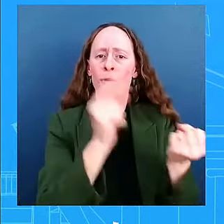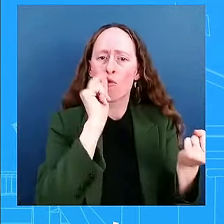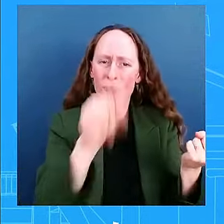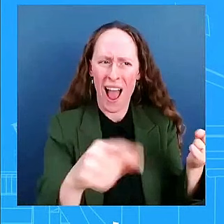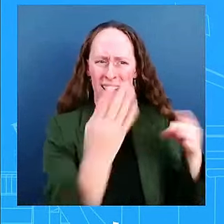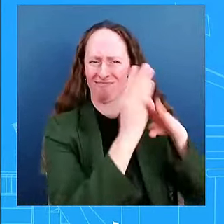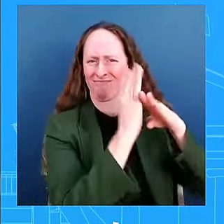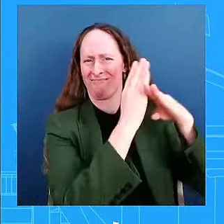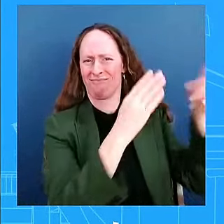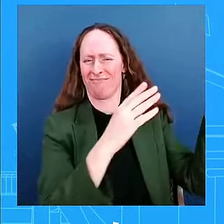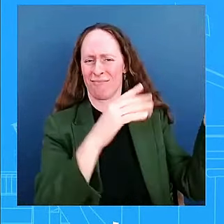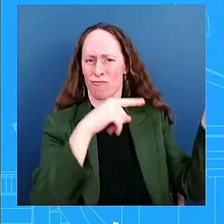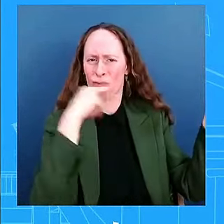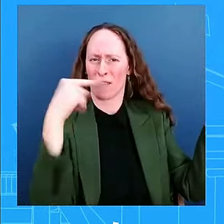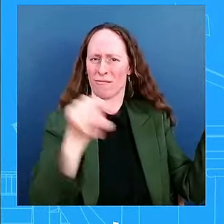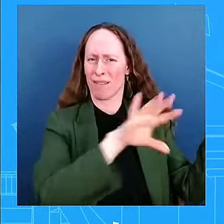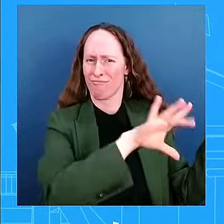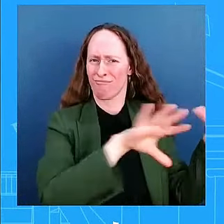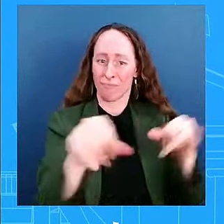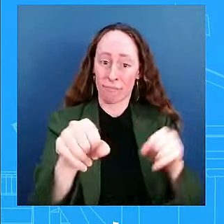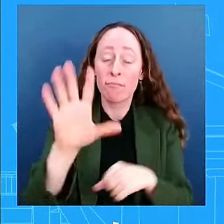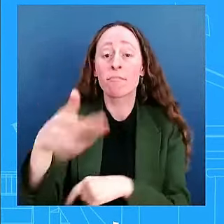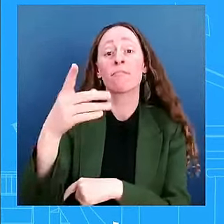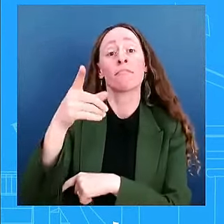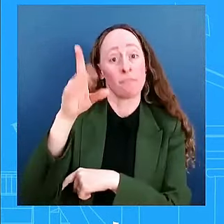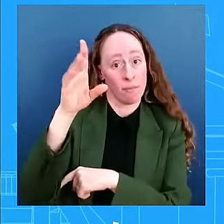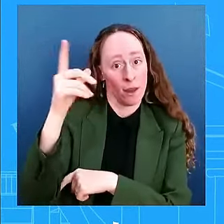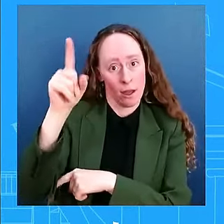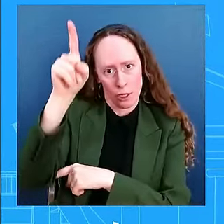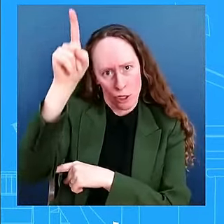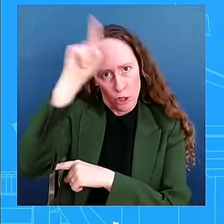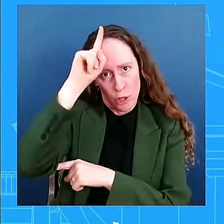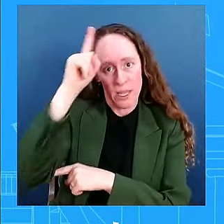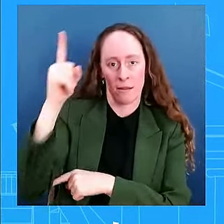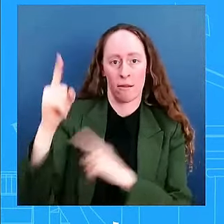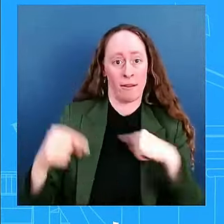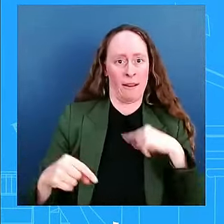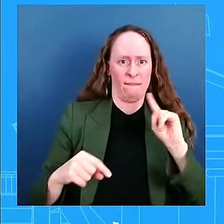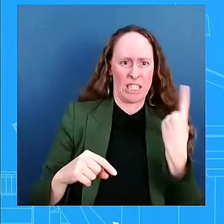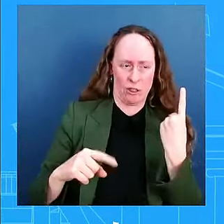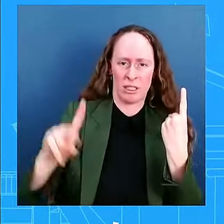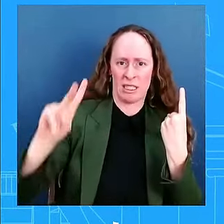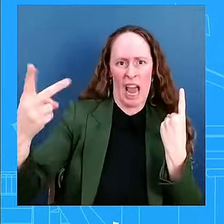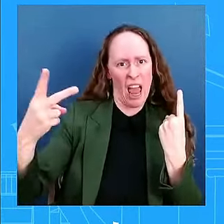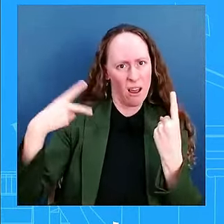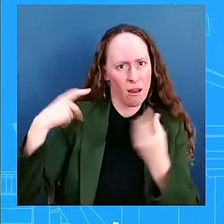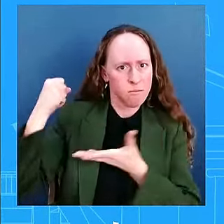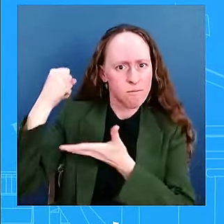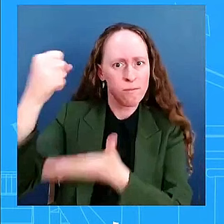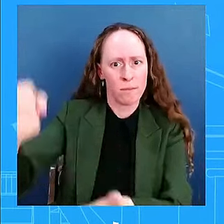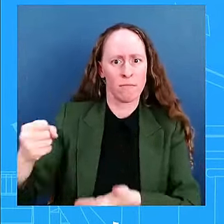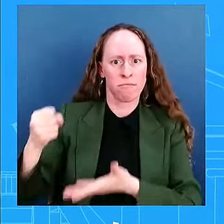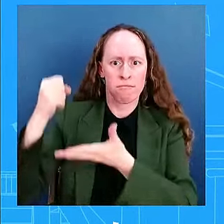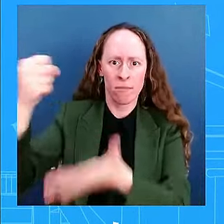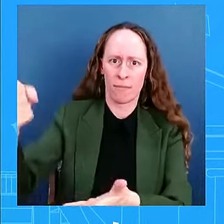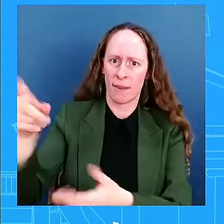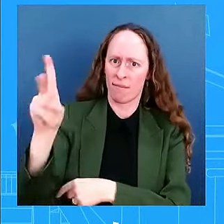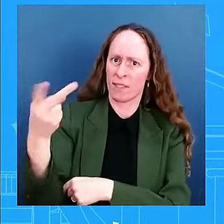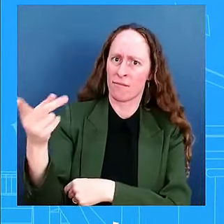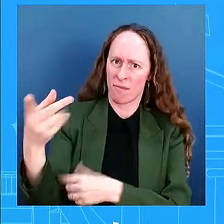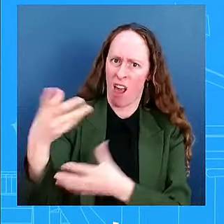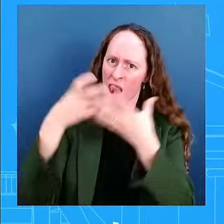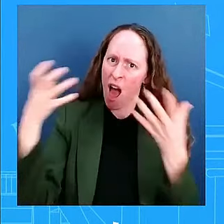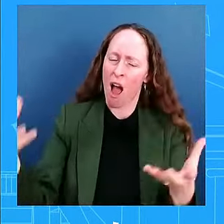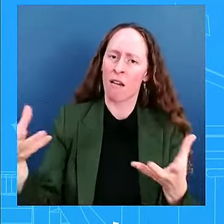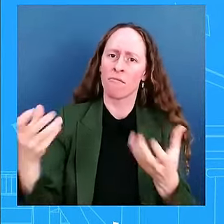the second largest provider of aid to Ukraine after the United States. Chancellor Schultz's bold decision to